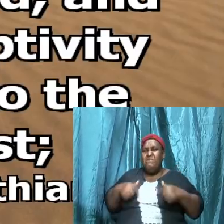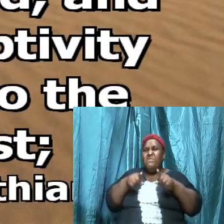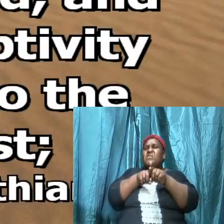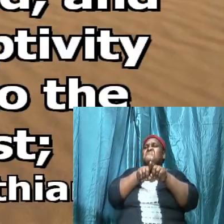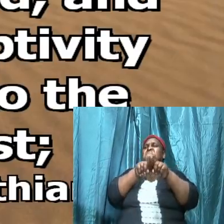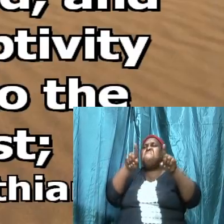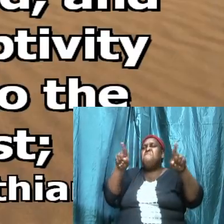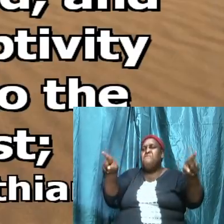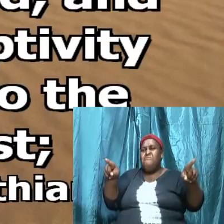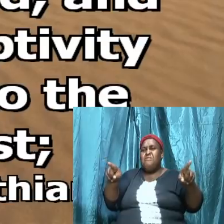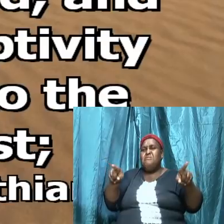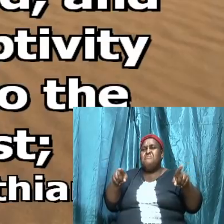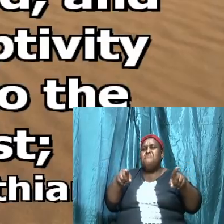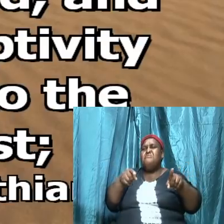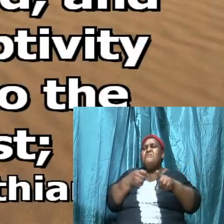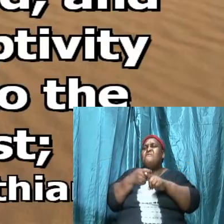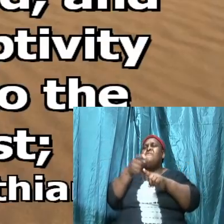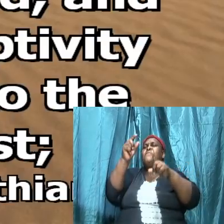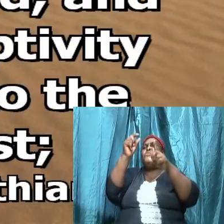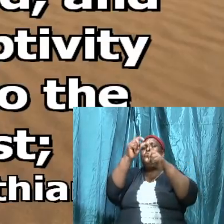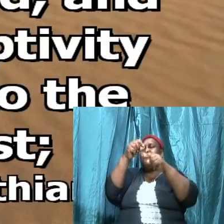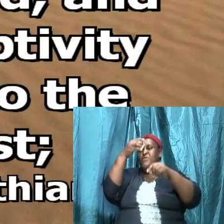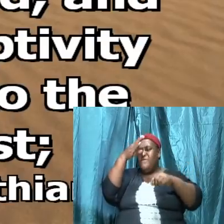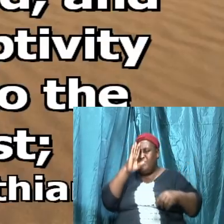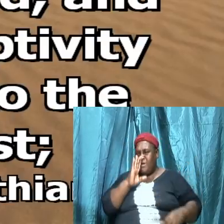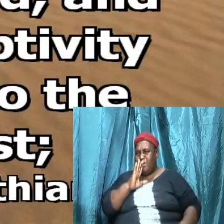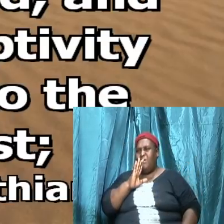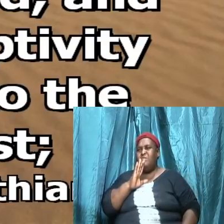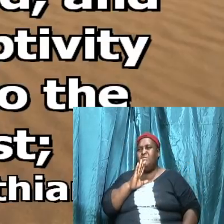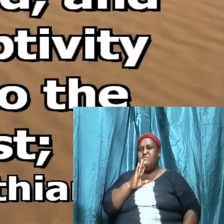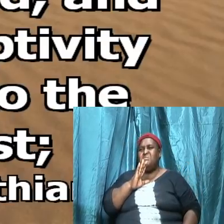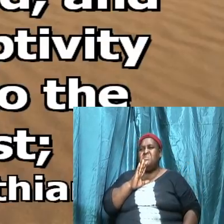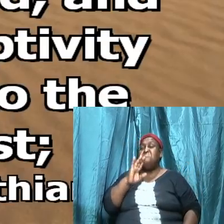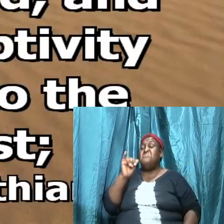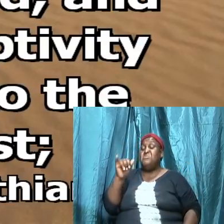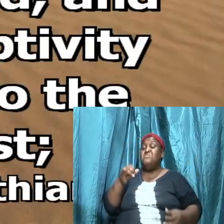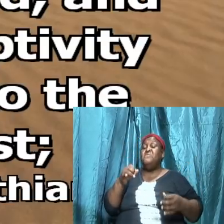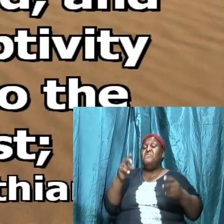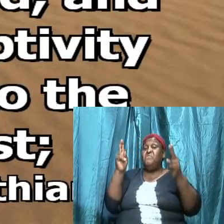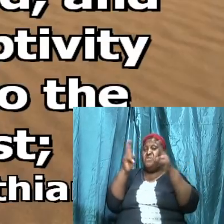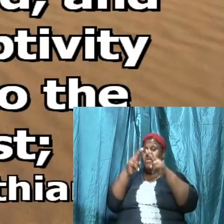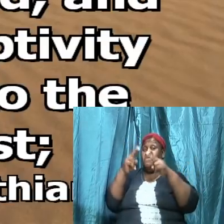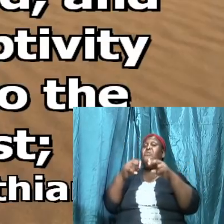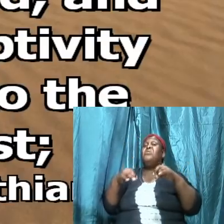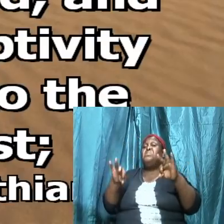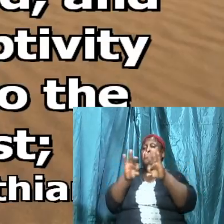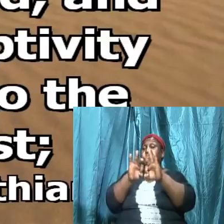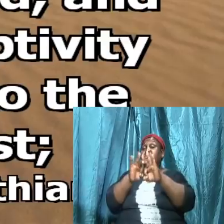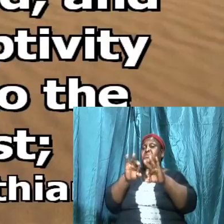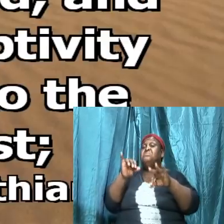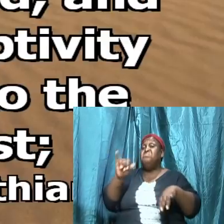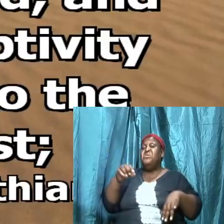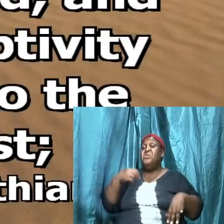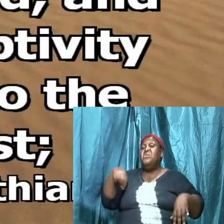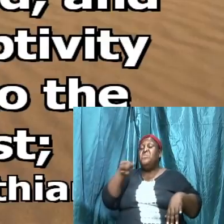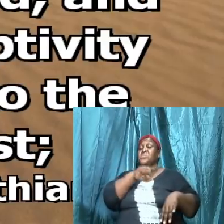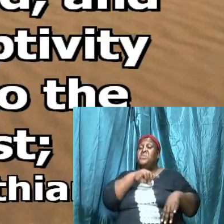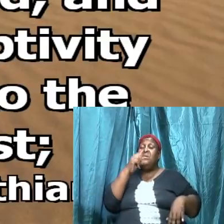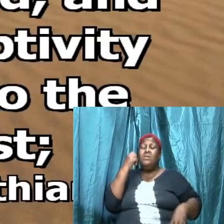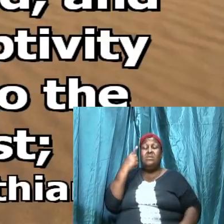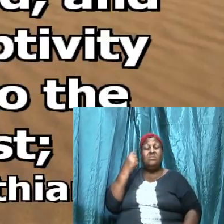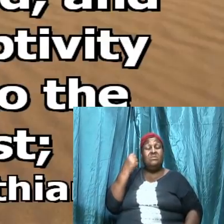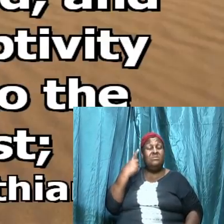fact and it is therefore crucial that we understand that so he